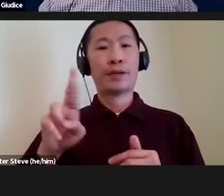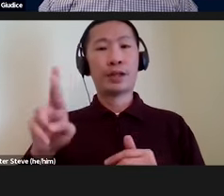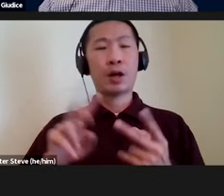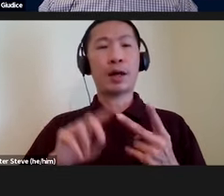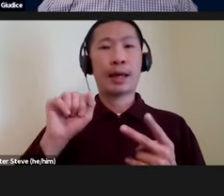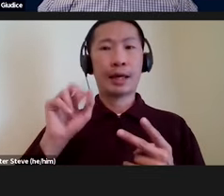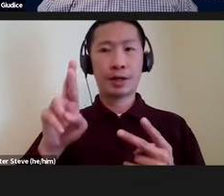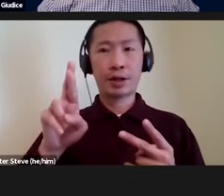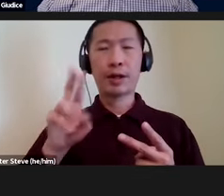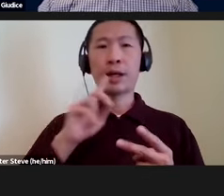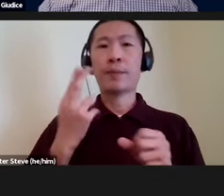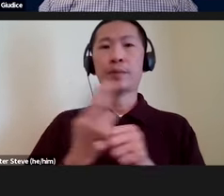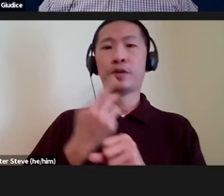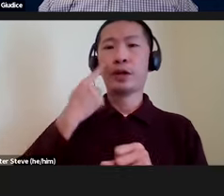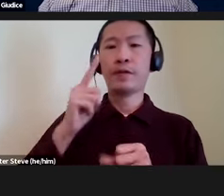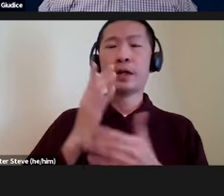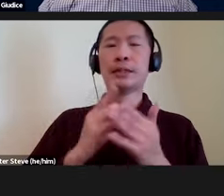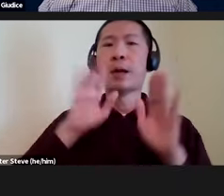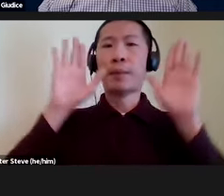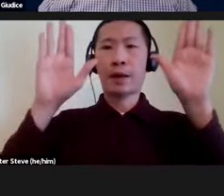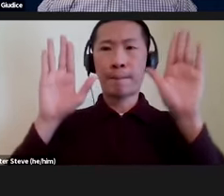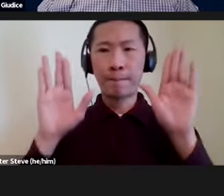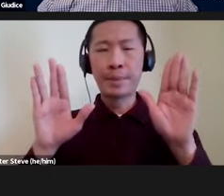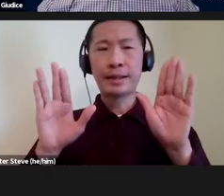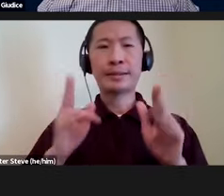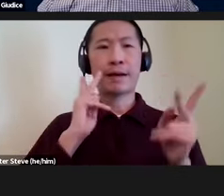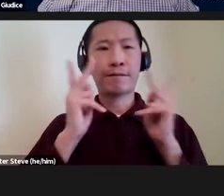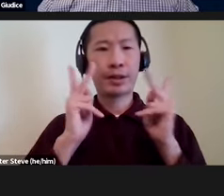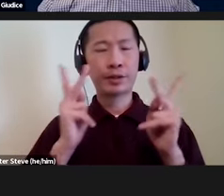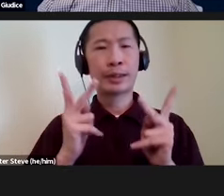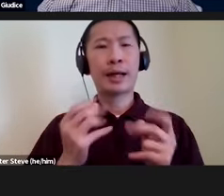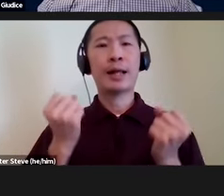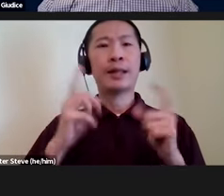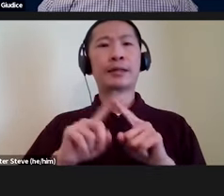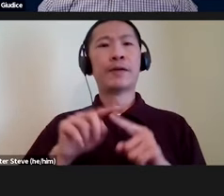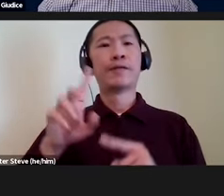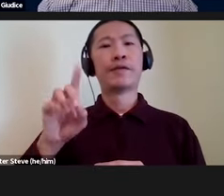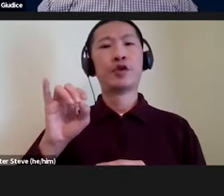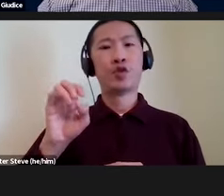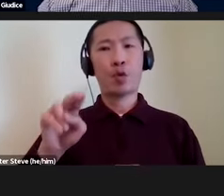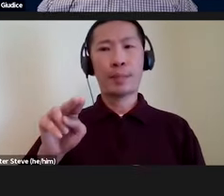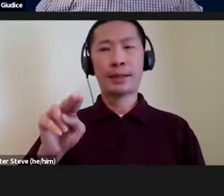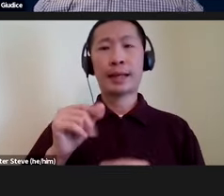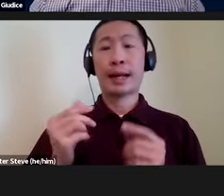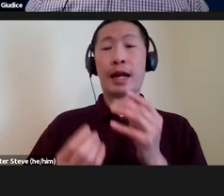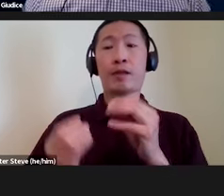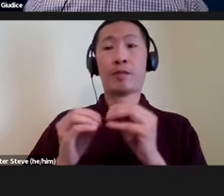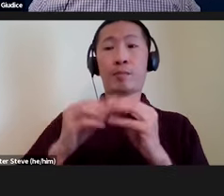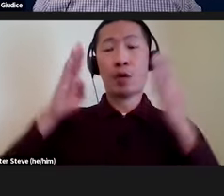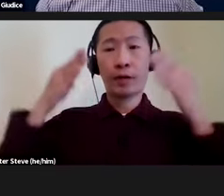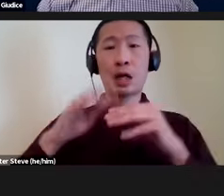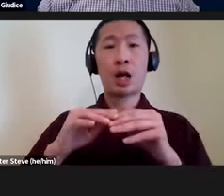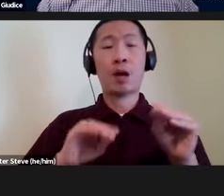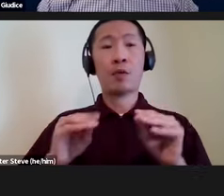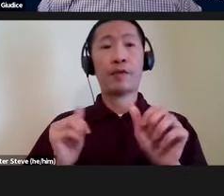have been used for some really amazing visualizations in lots of different domains. And the growing focus on moving